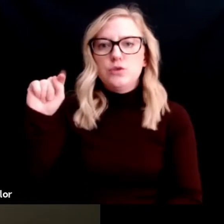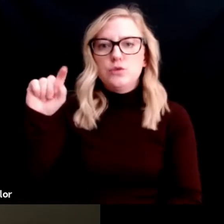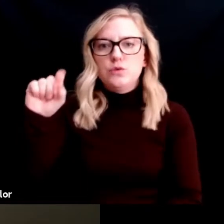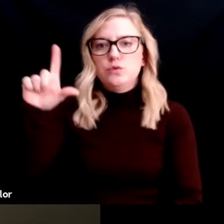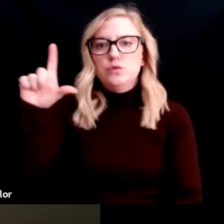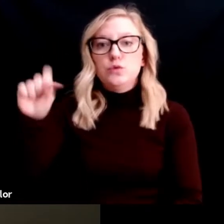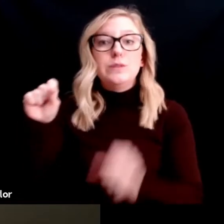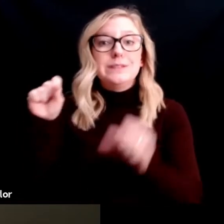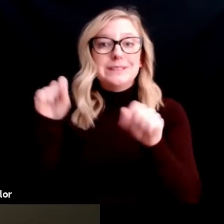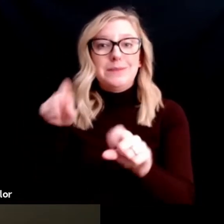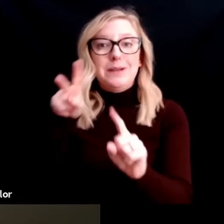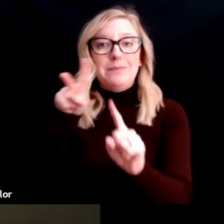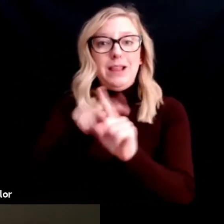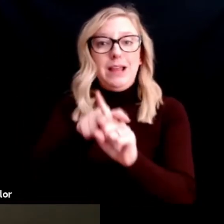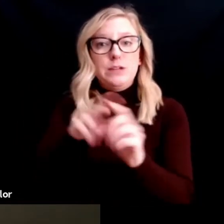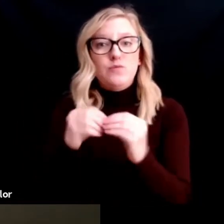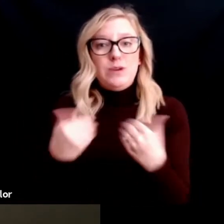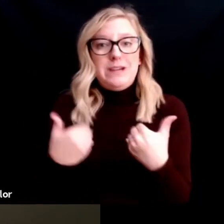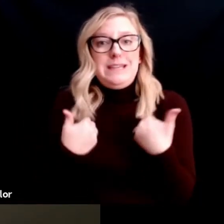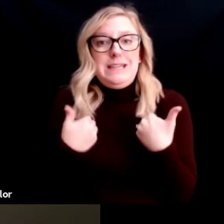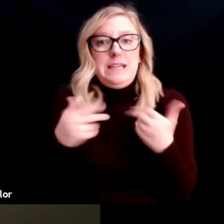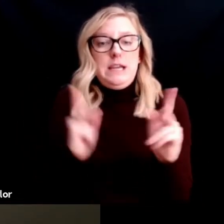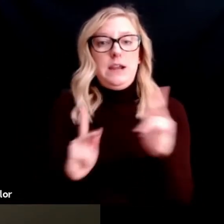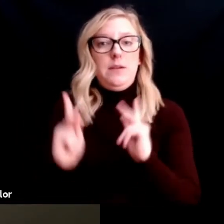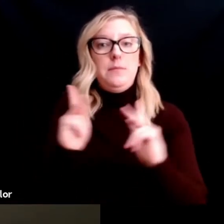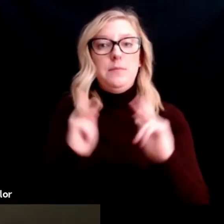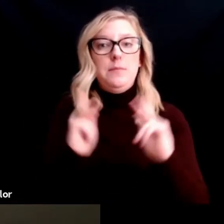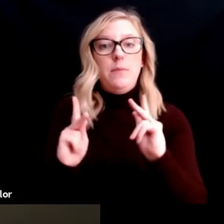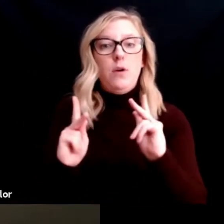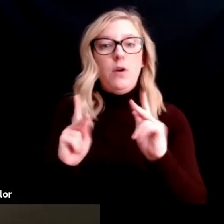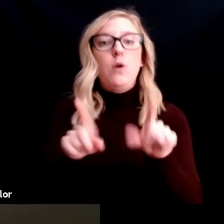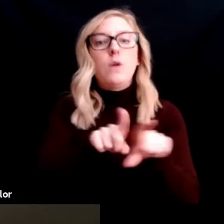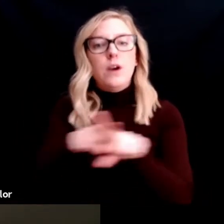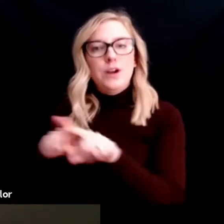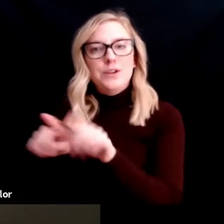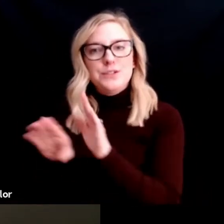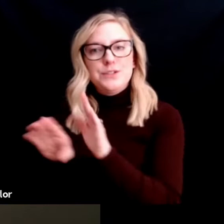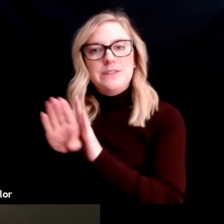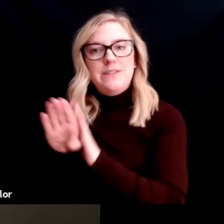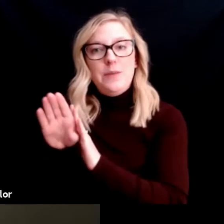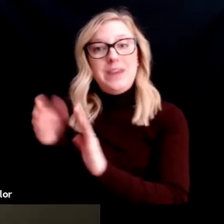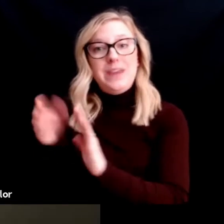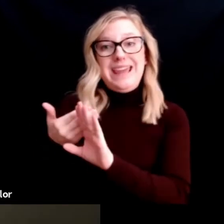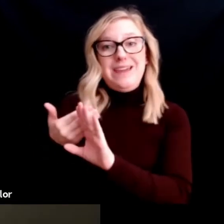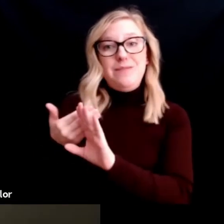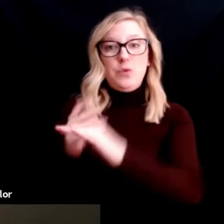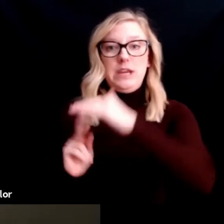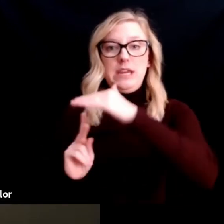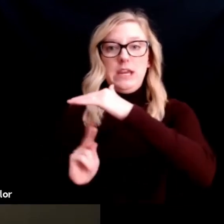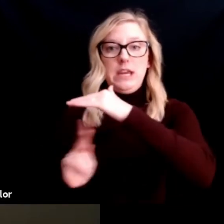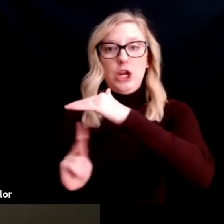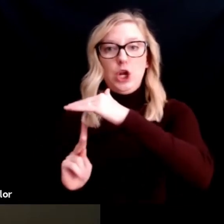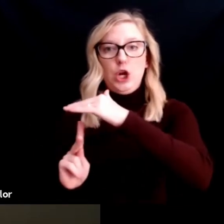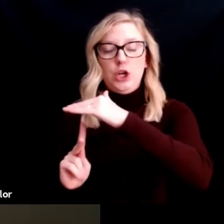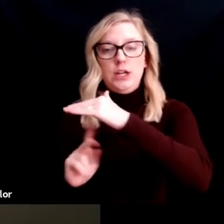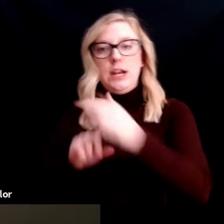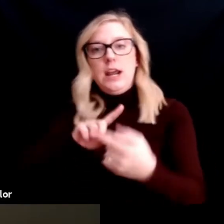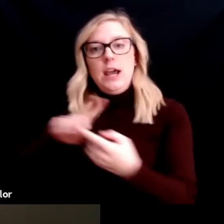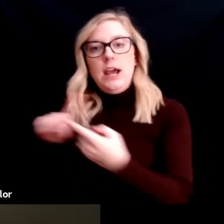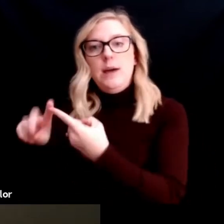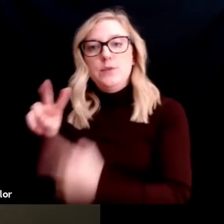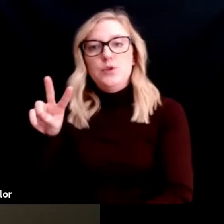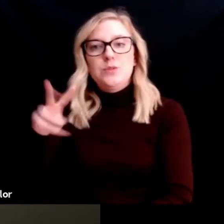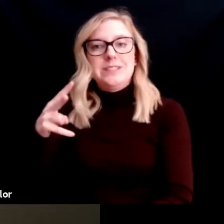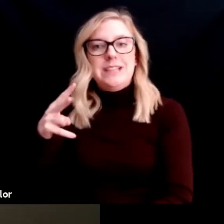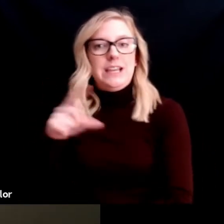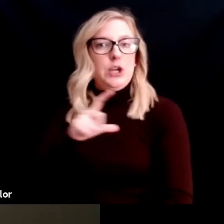or even working on a little one's curriculum, meant for pre-K to second grade. And then we also have